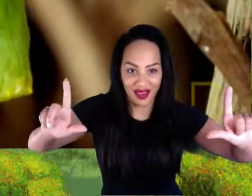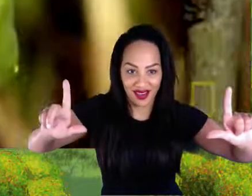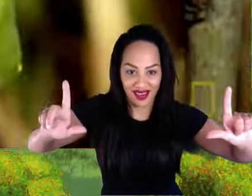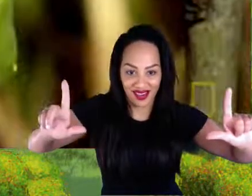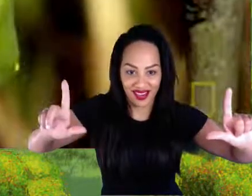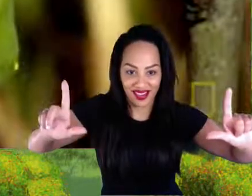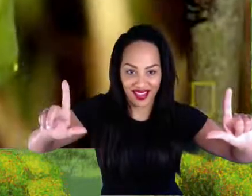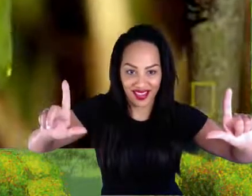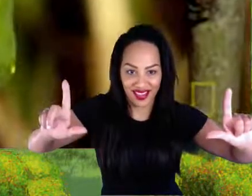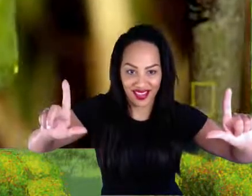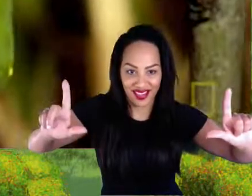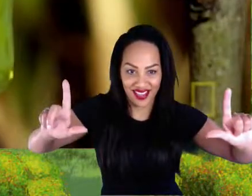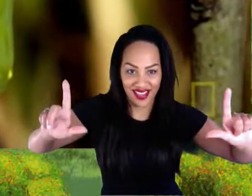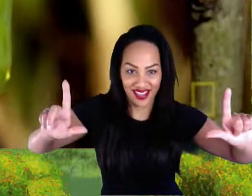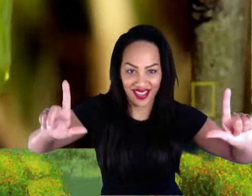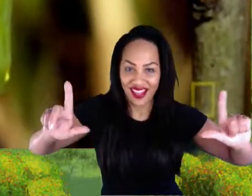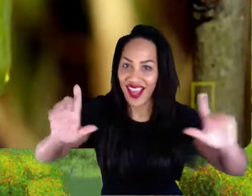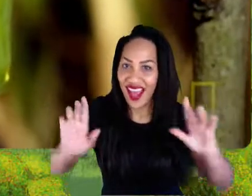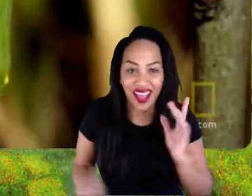So pretty.